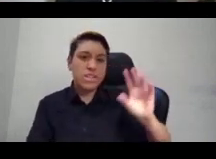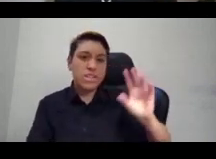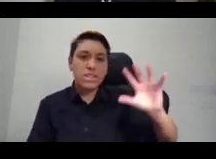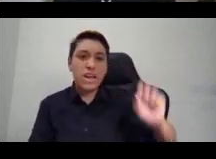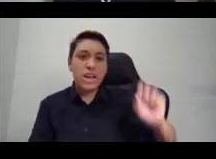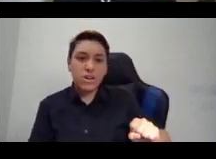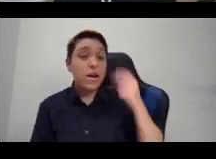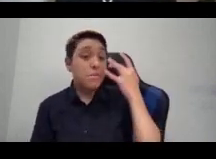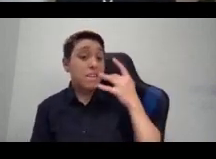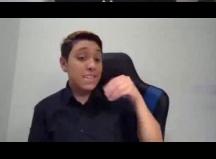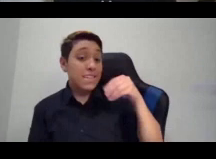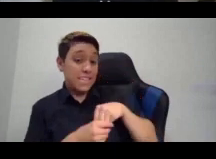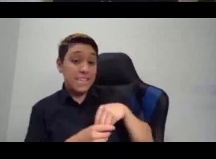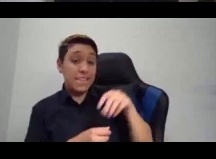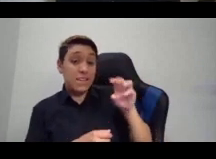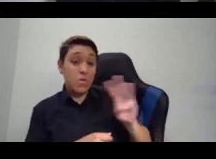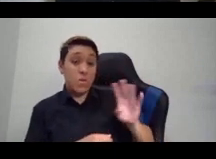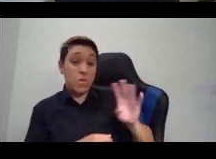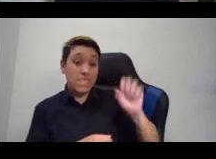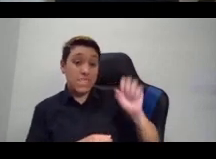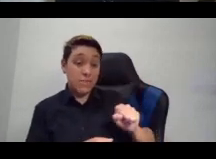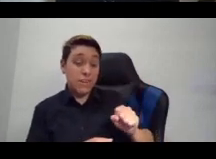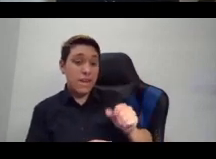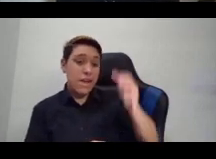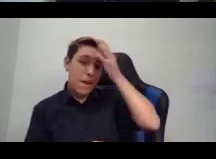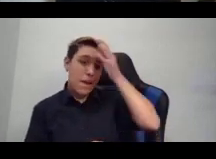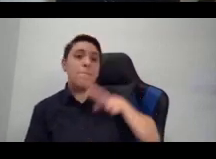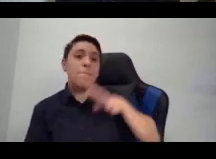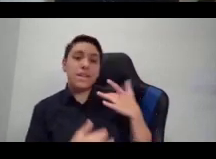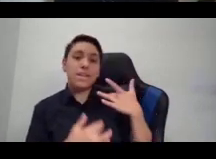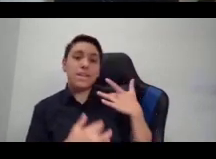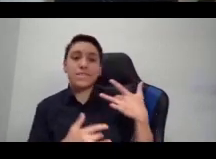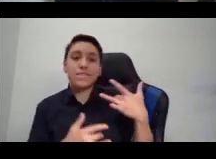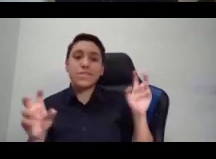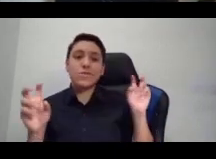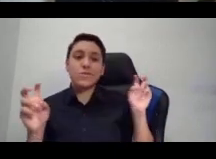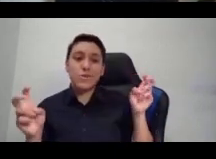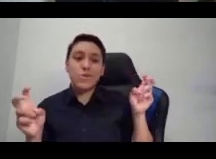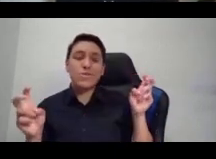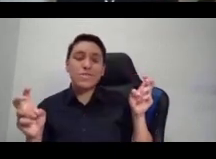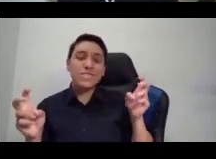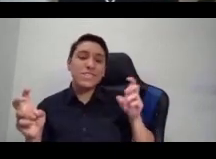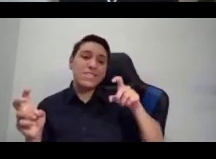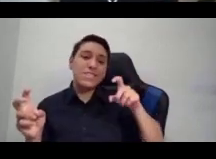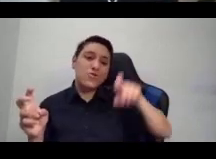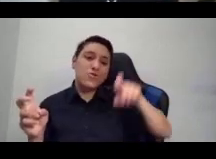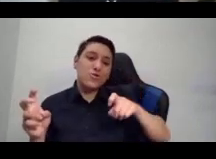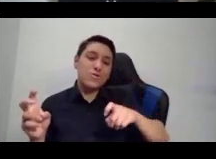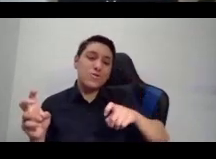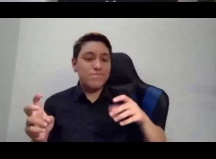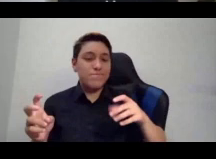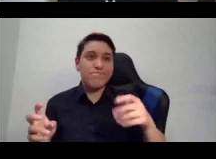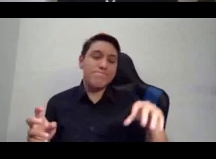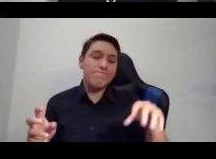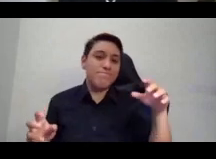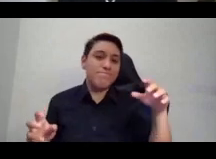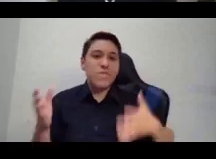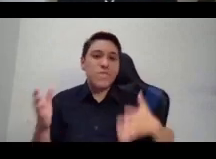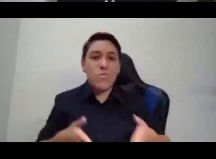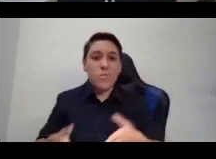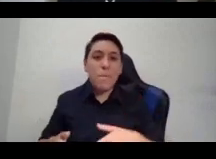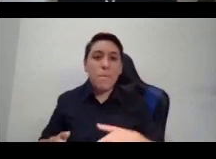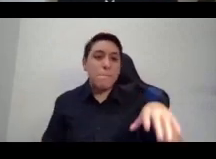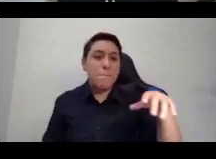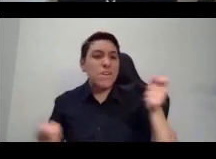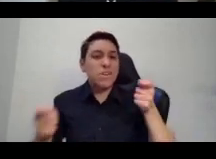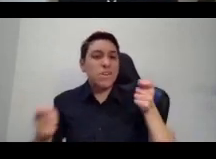in West Africa, men are traditionally, quote, supposed to wear the pants. And her response to them was, and when did you